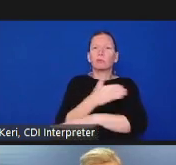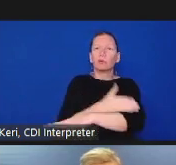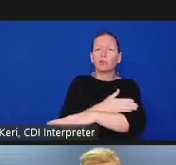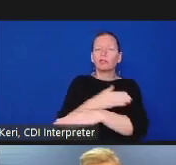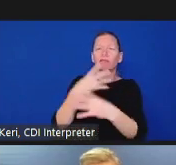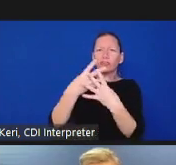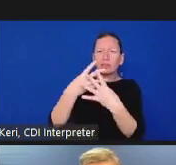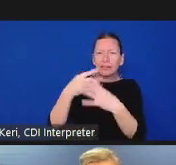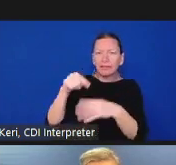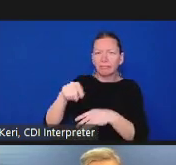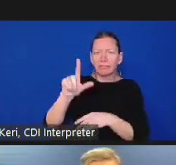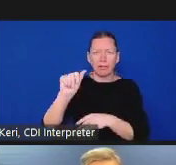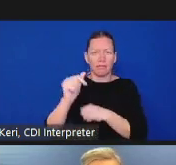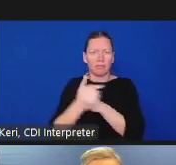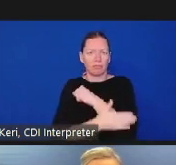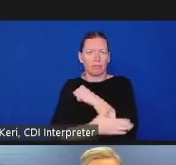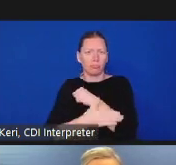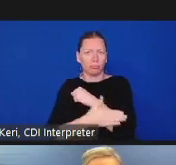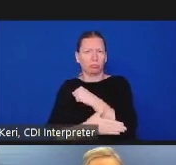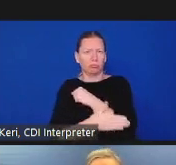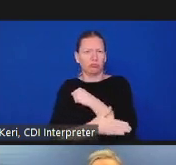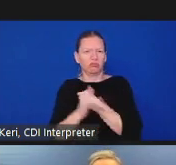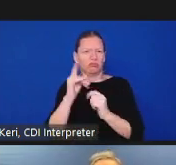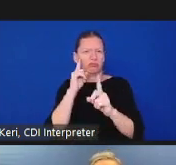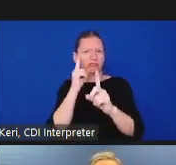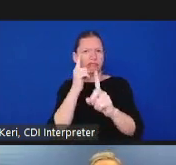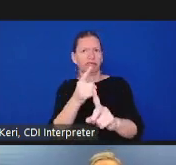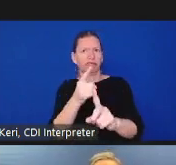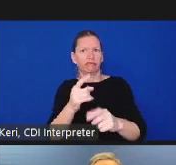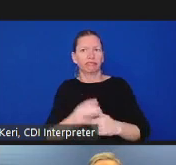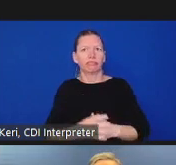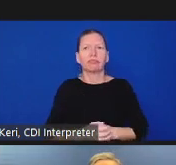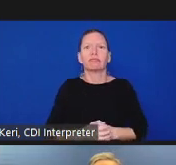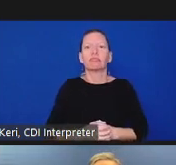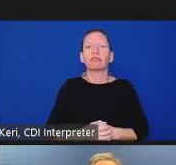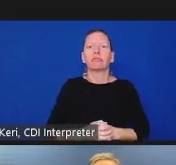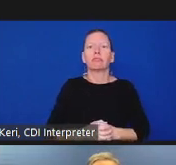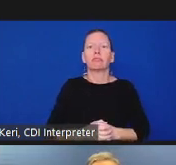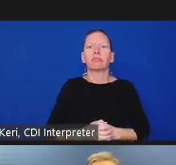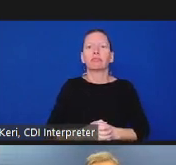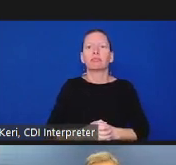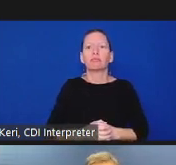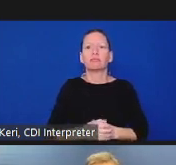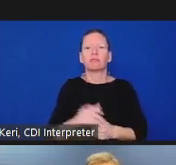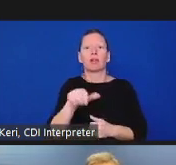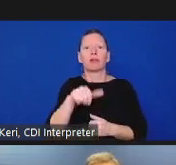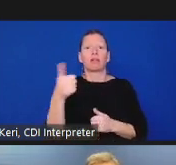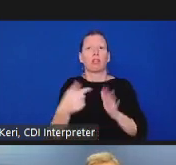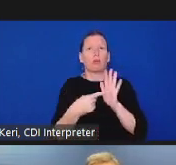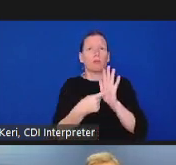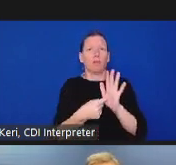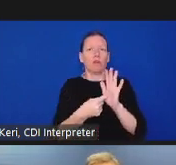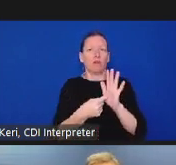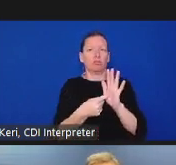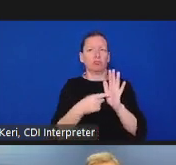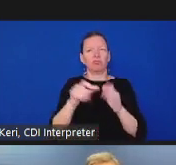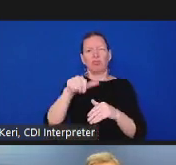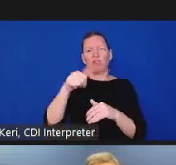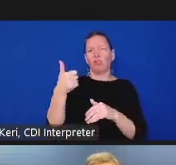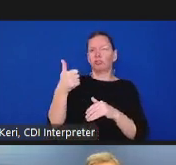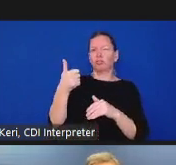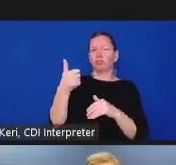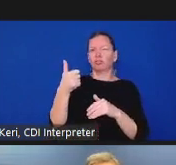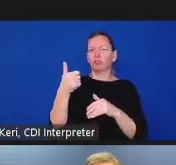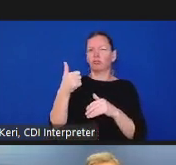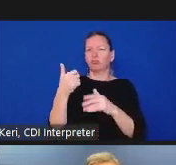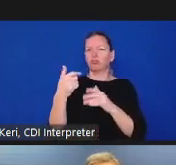so the other model that you can look at through ab 1185 the other model that's authorized for created creation